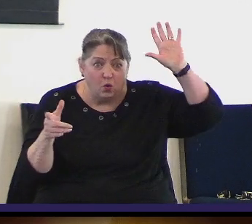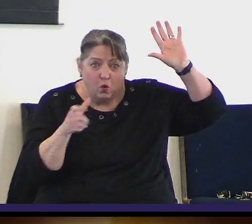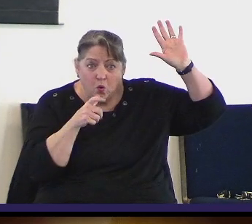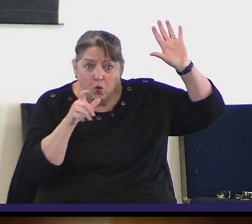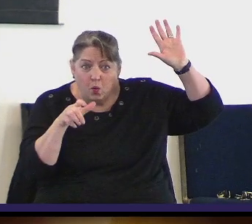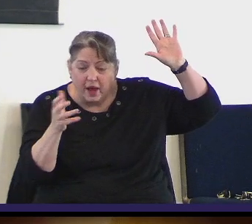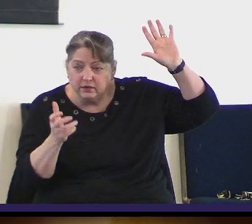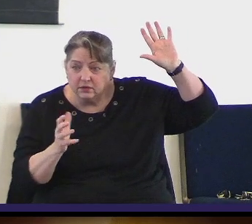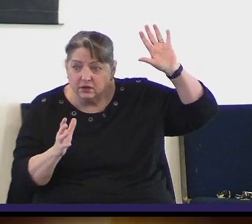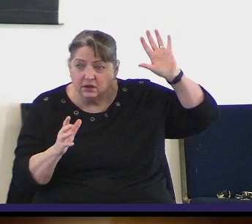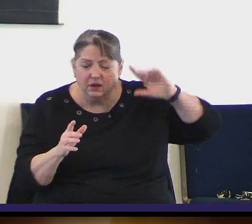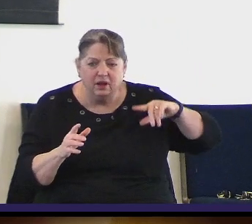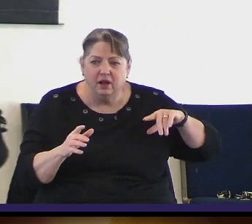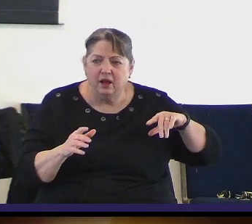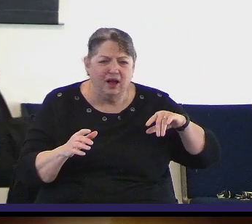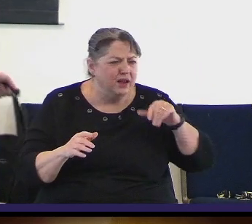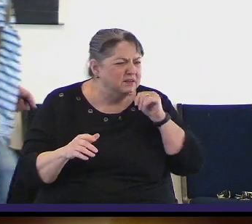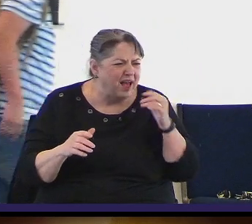not here today, raise your hand.